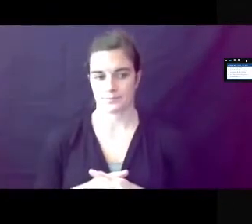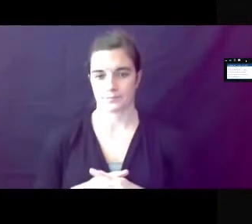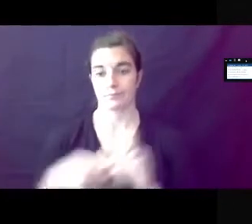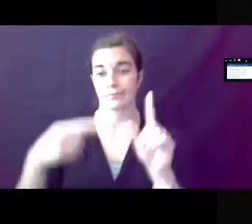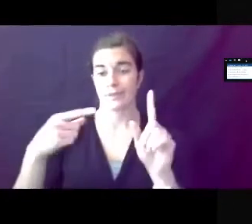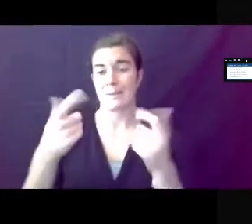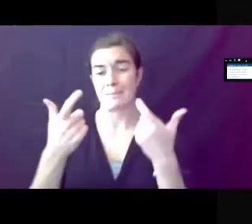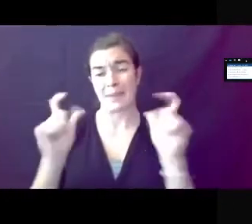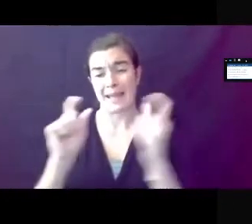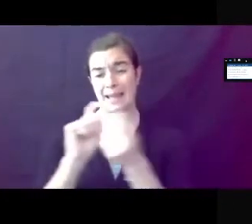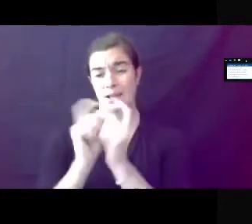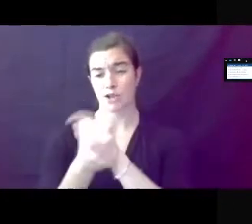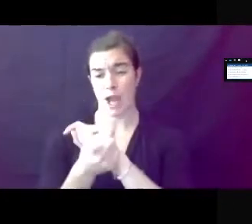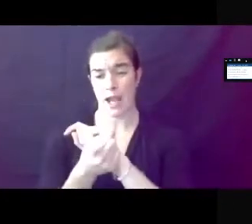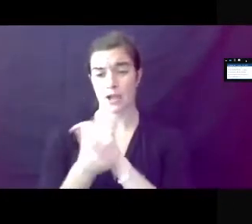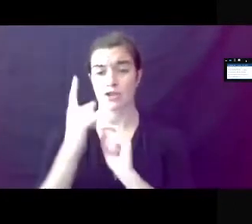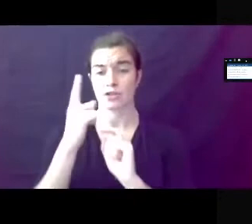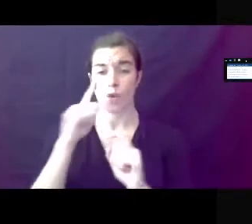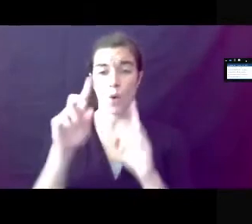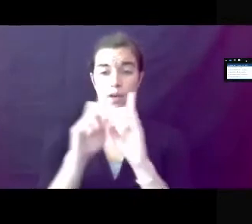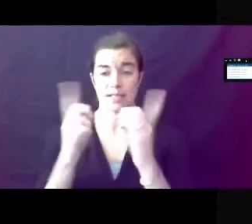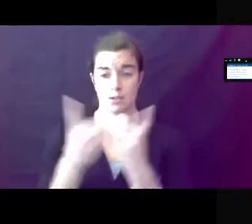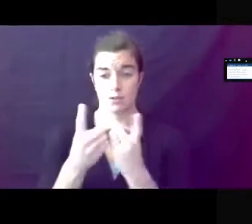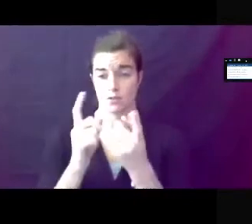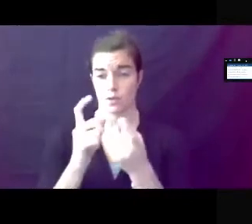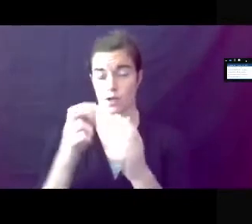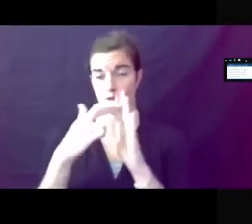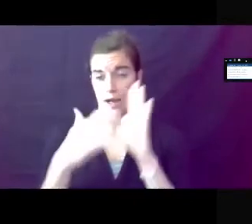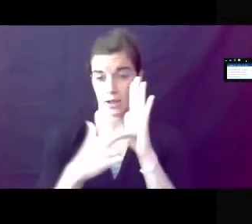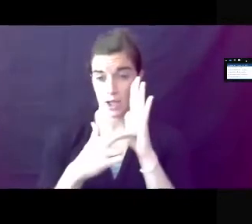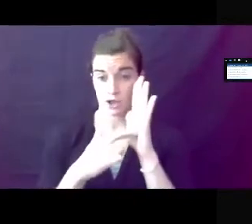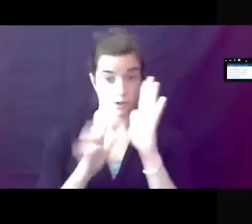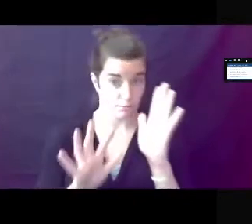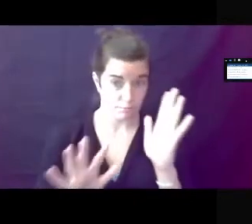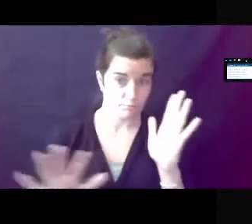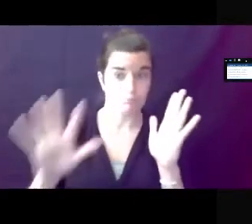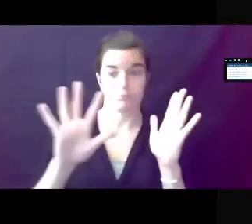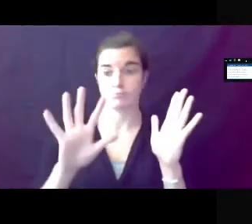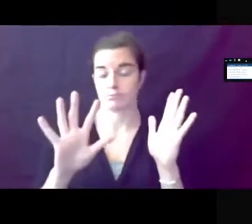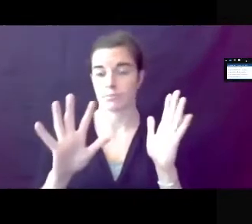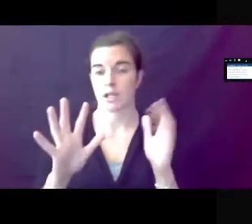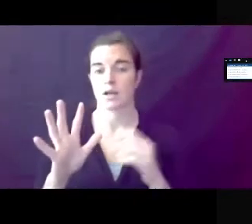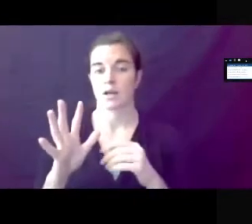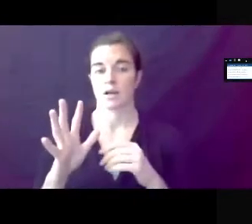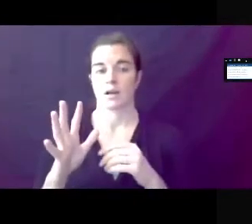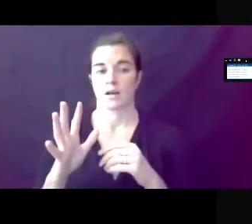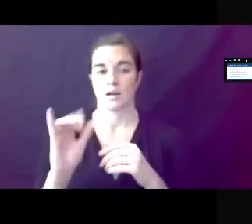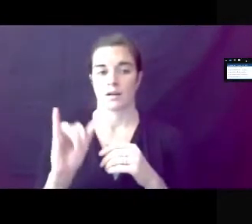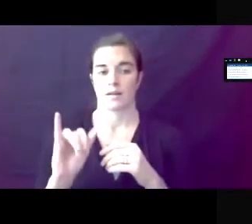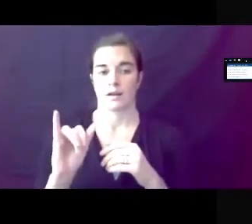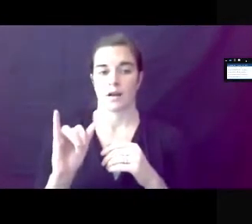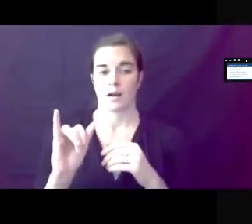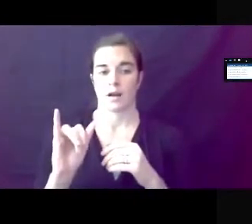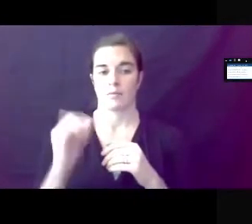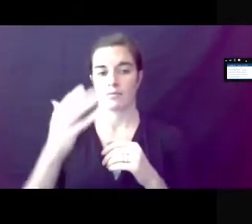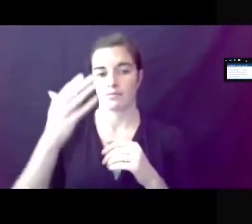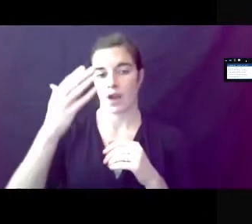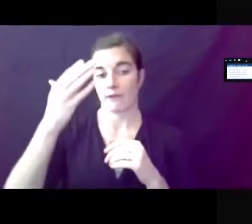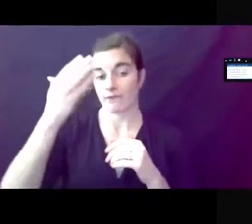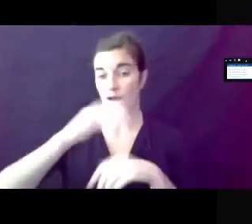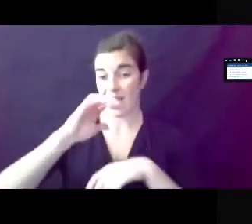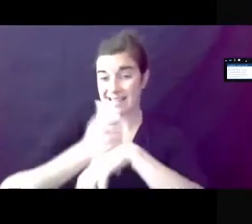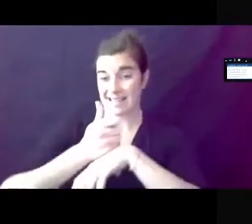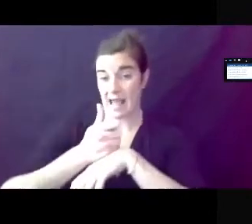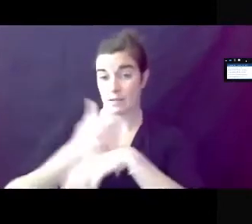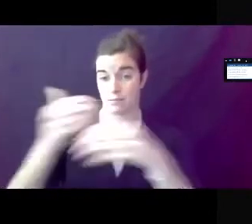change in the district regulations across the board is that front setbacks have been reduced anywhere from 5